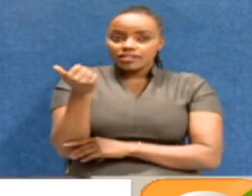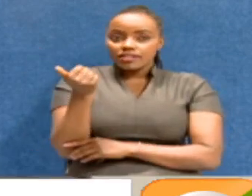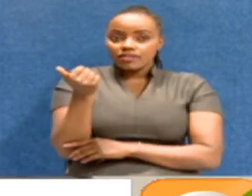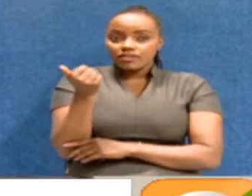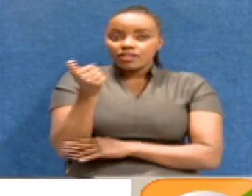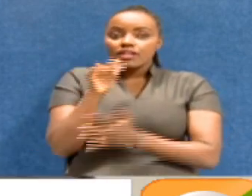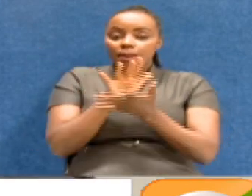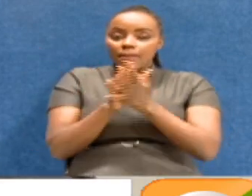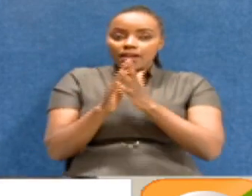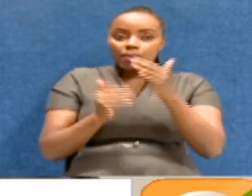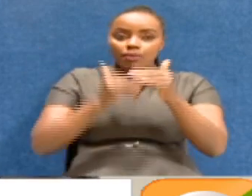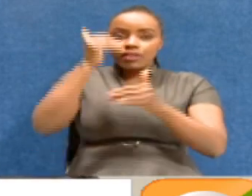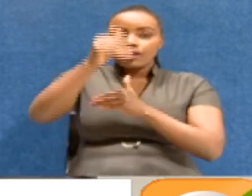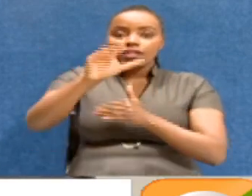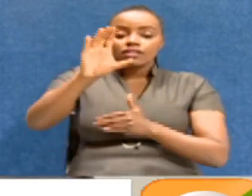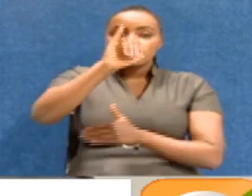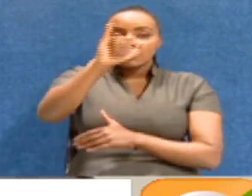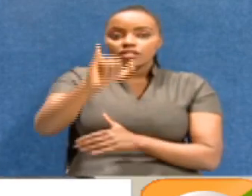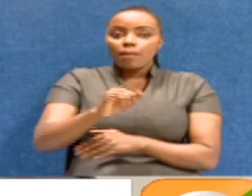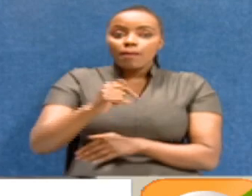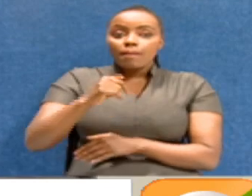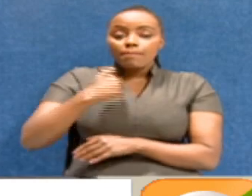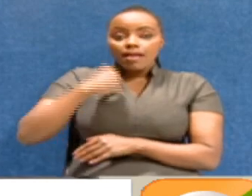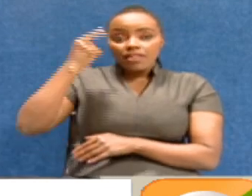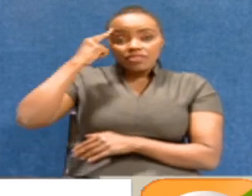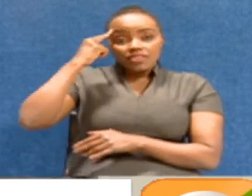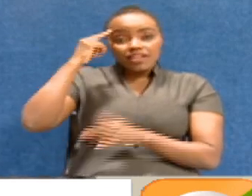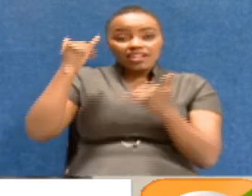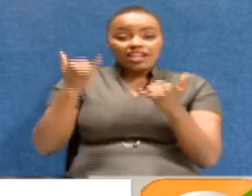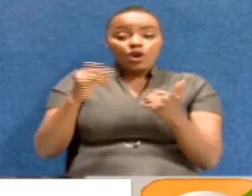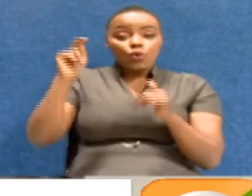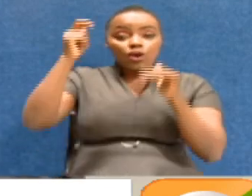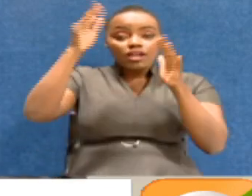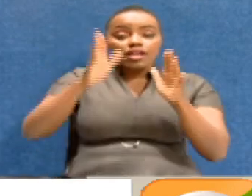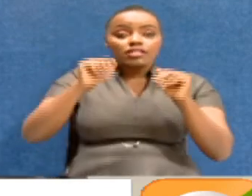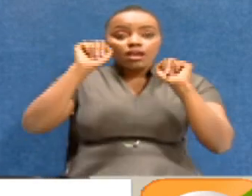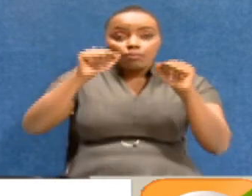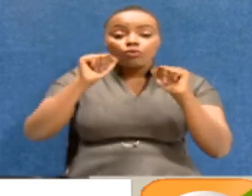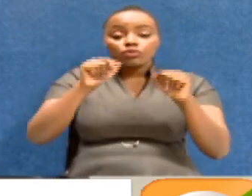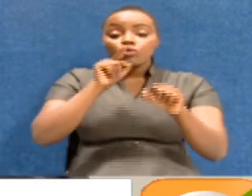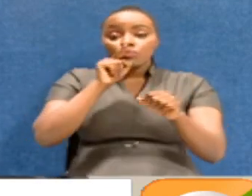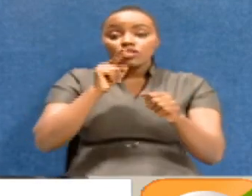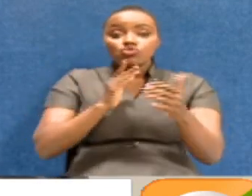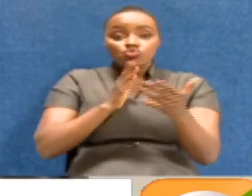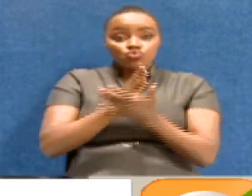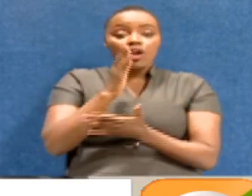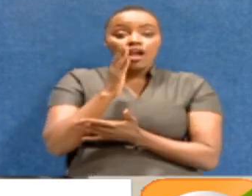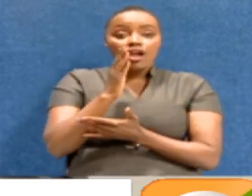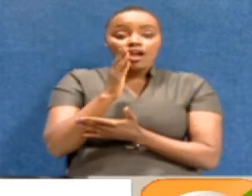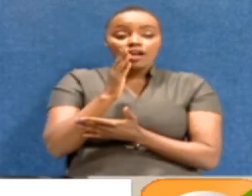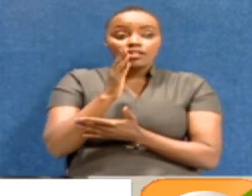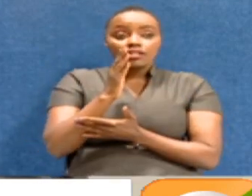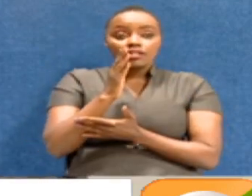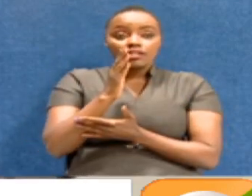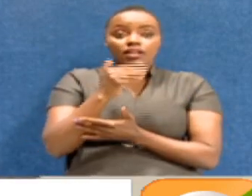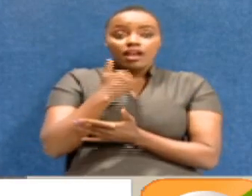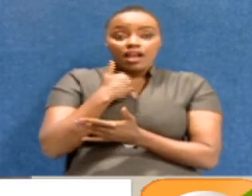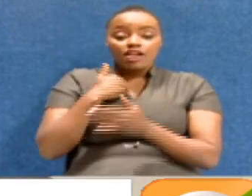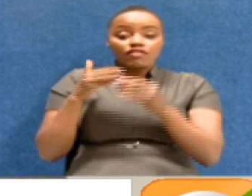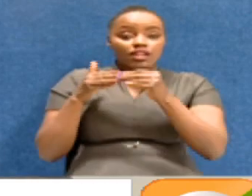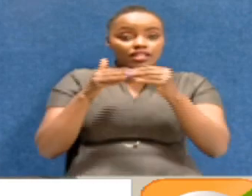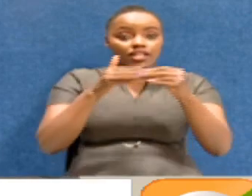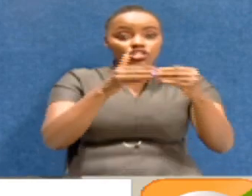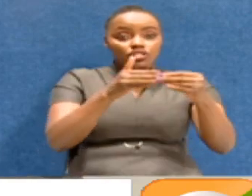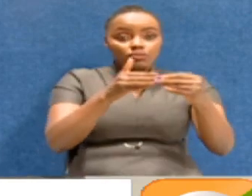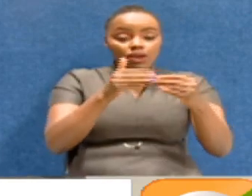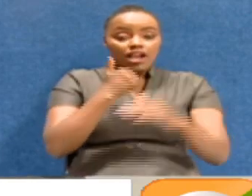Yeah. And will become the next chief justice. So, I think for now, Kenyans can be reassured that there is a leadership